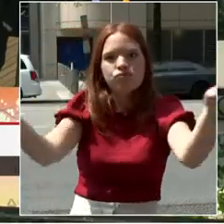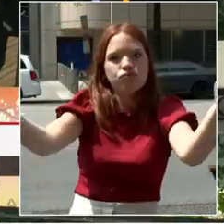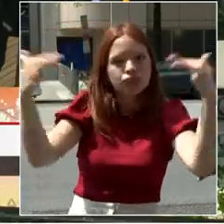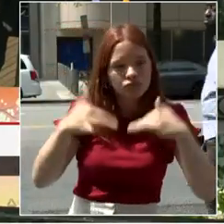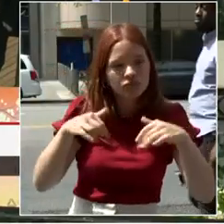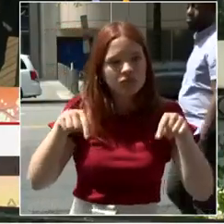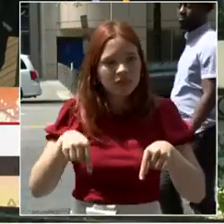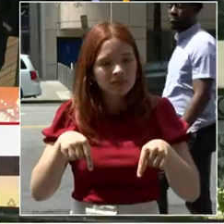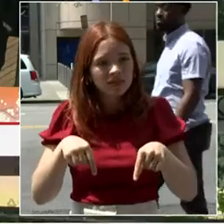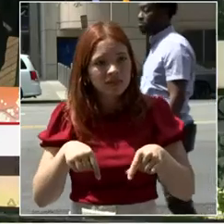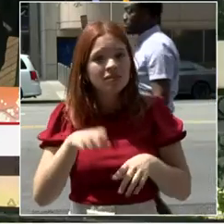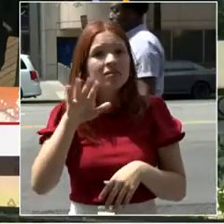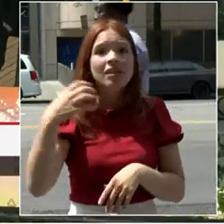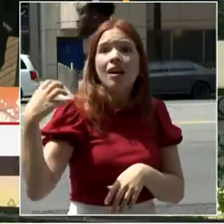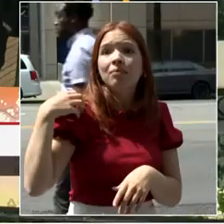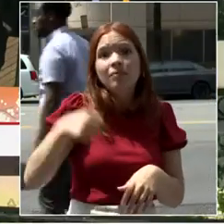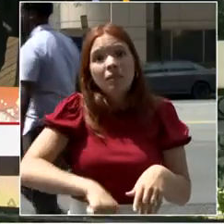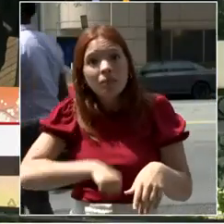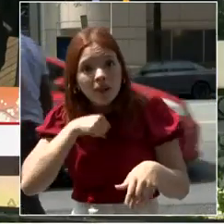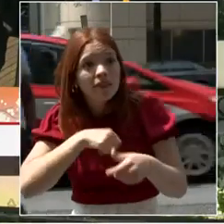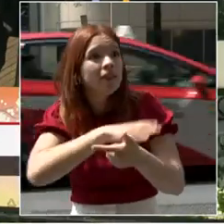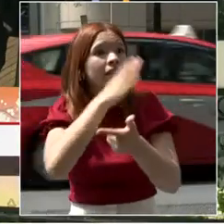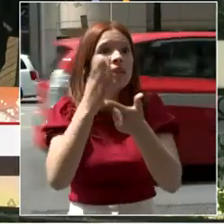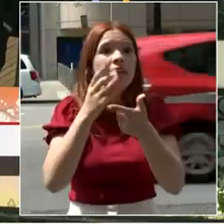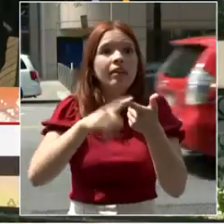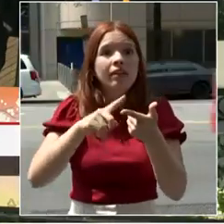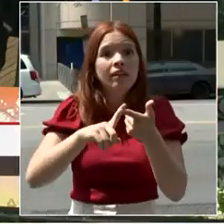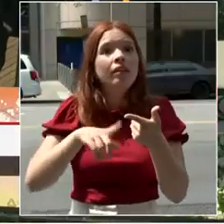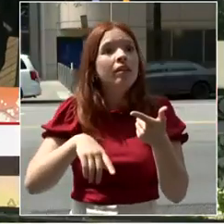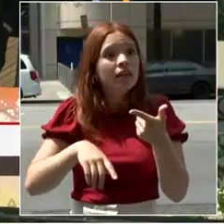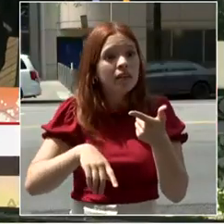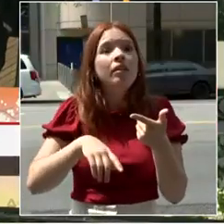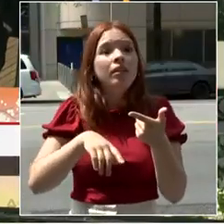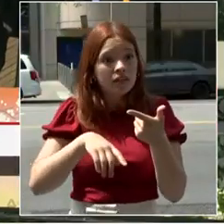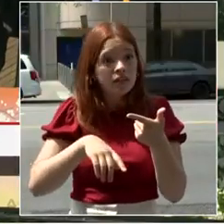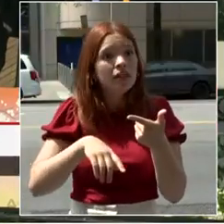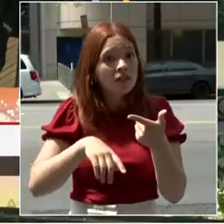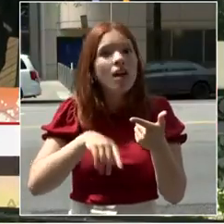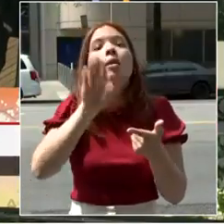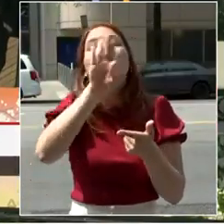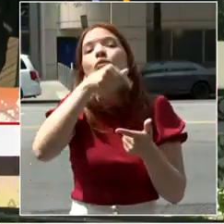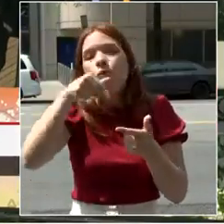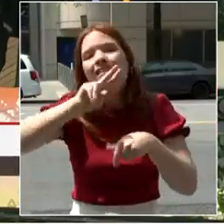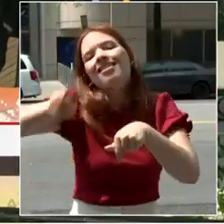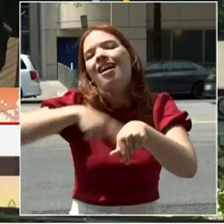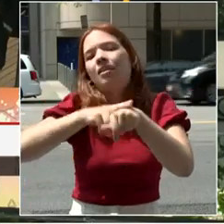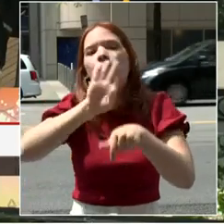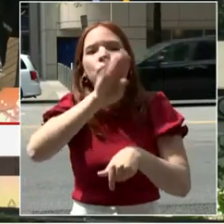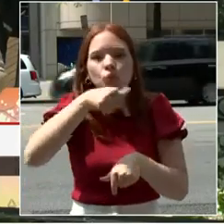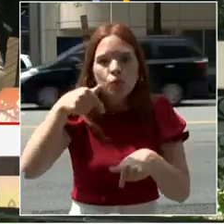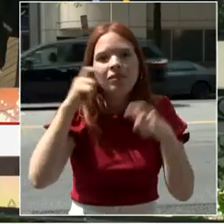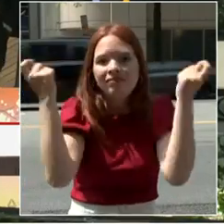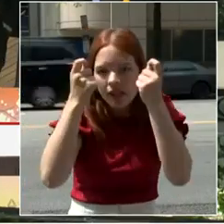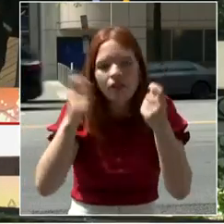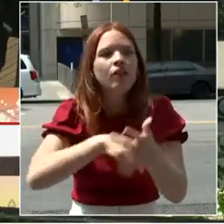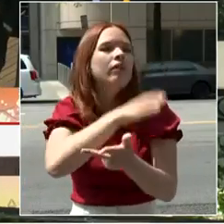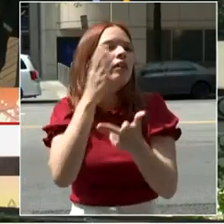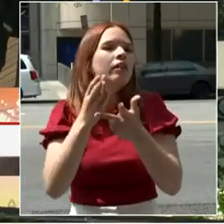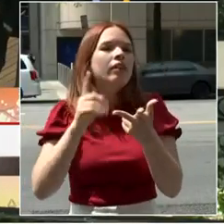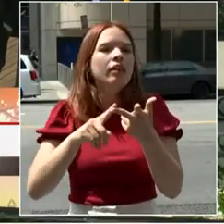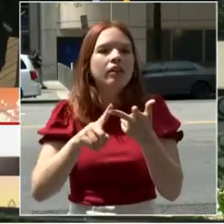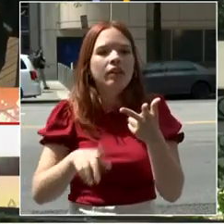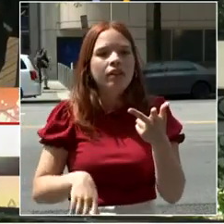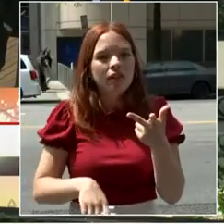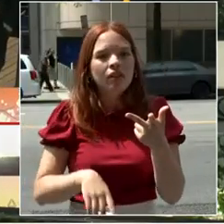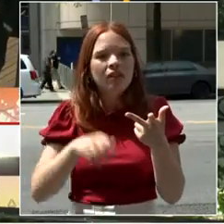and the DC Wave, which will be in Franklin Park in August. And the World Culture Festival, which will be